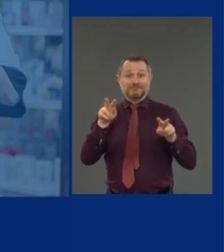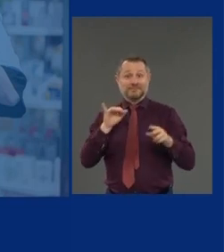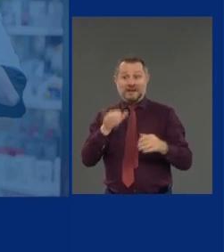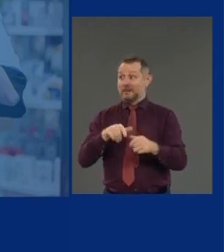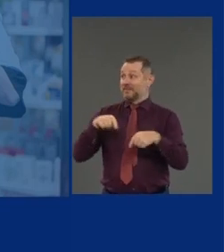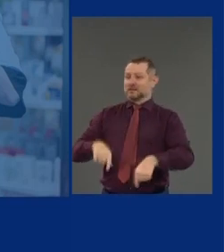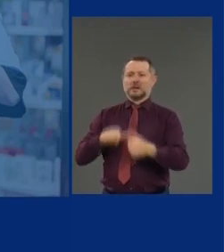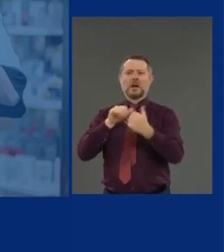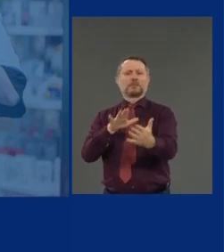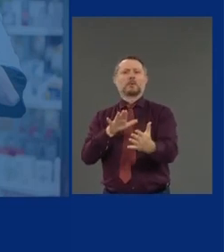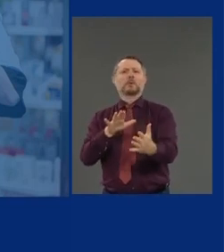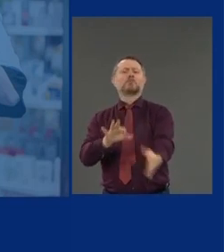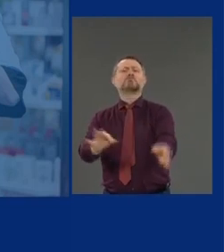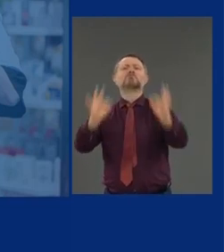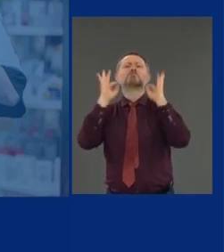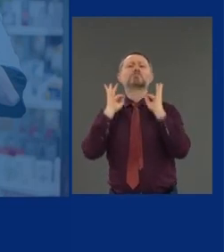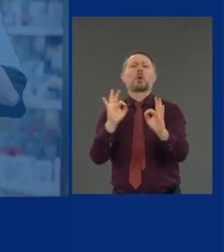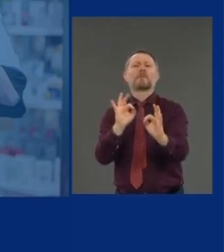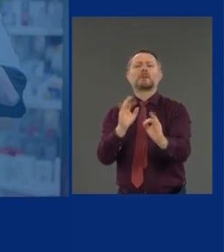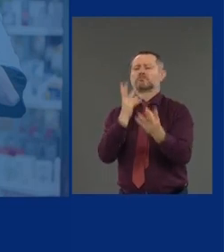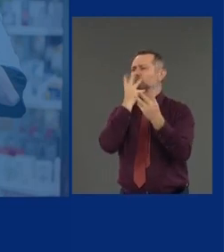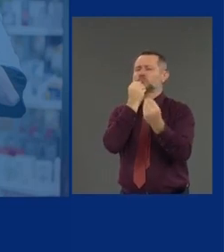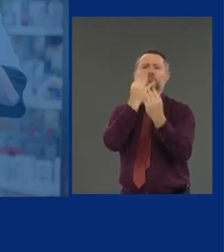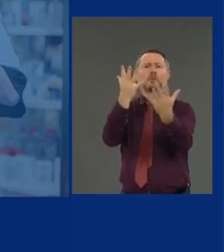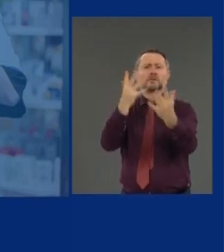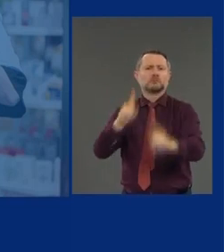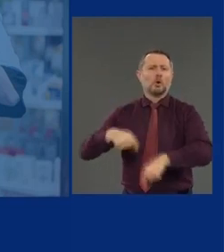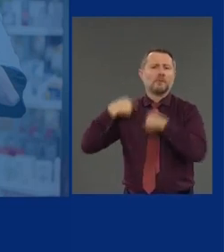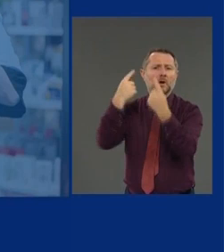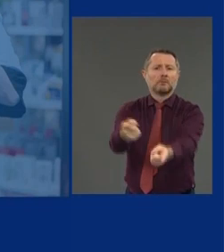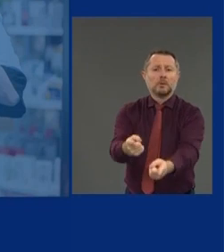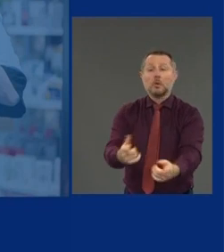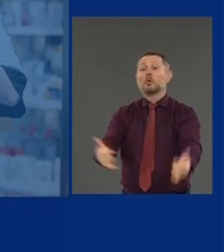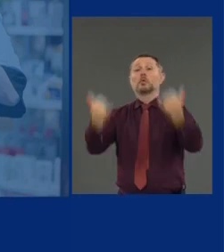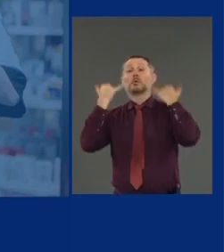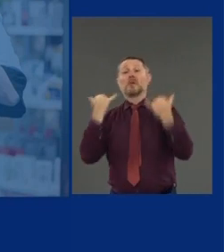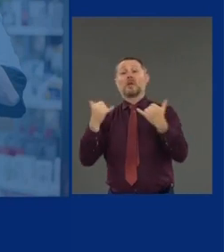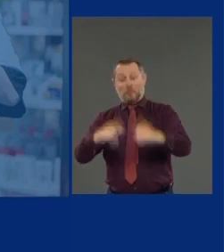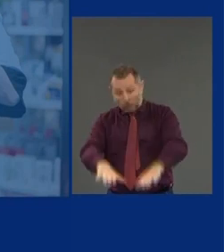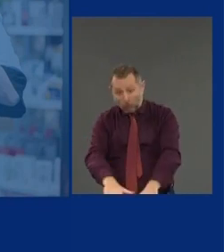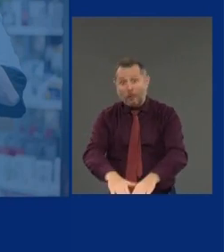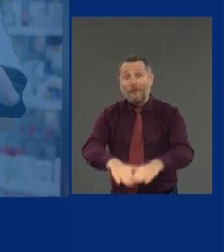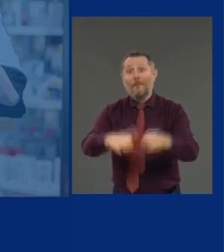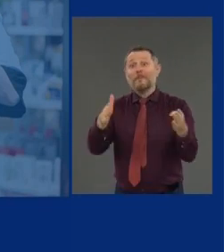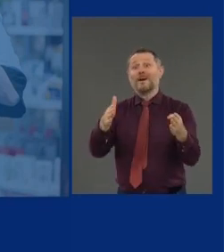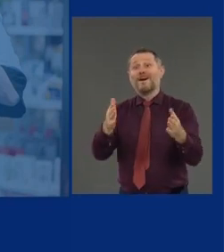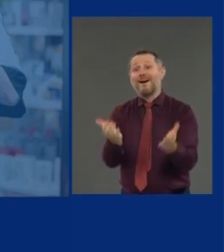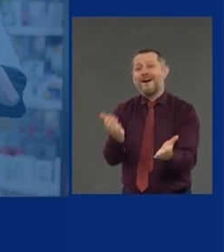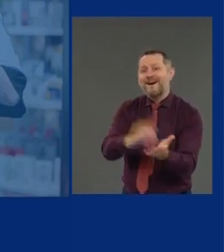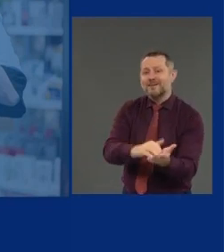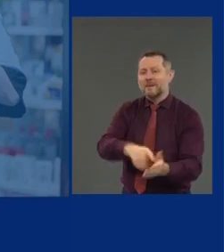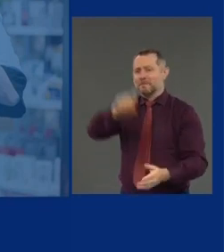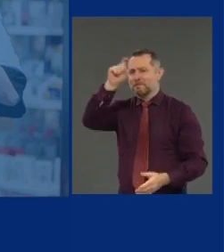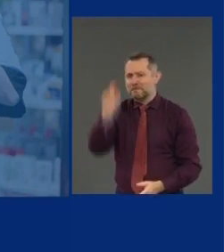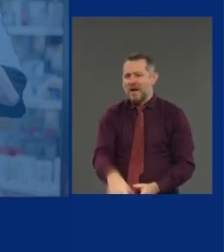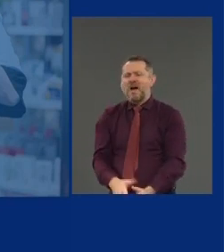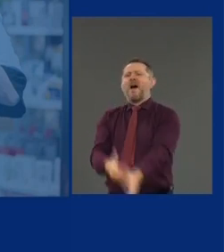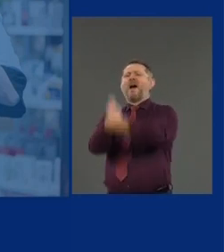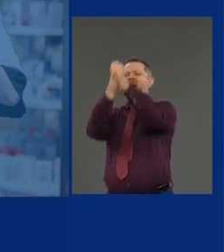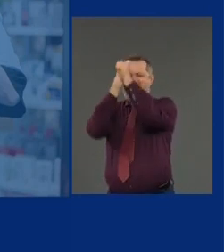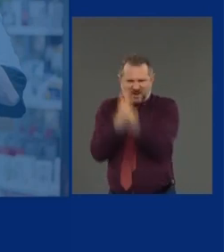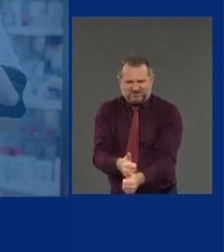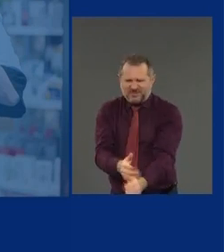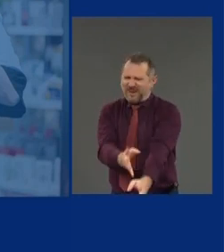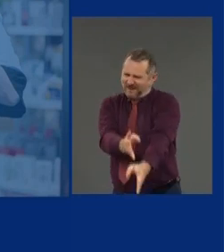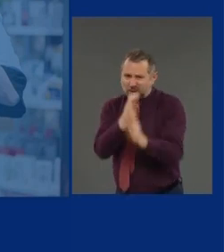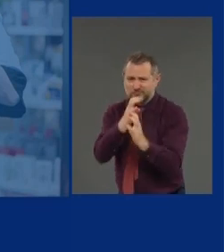now, in reopening, we have to actually double down on our diligence. Business owners, employers that are reopening,